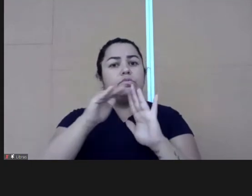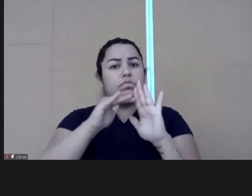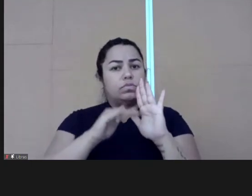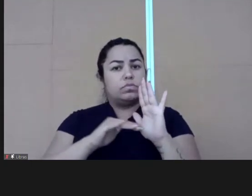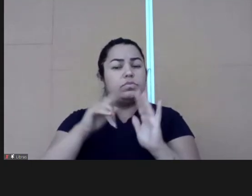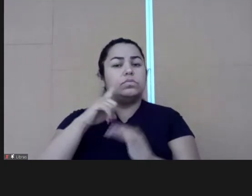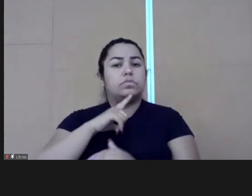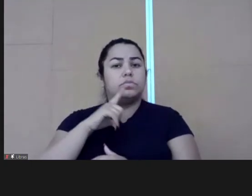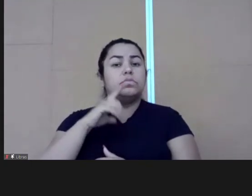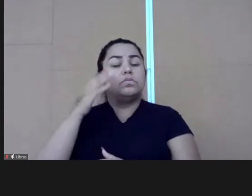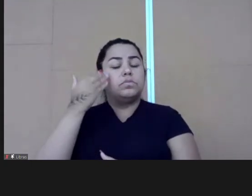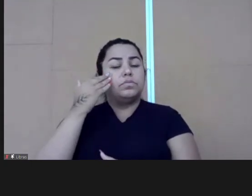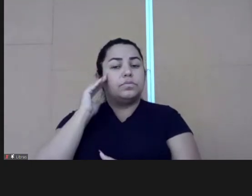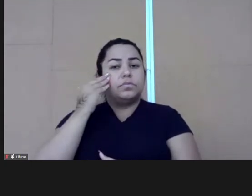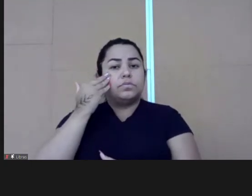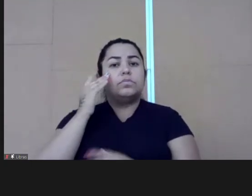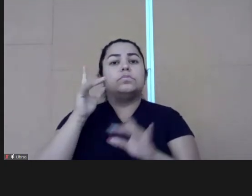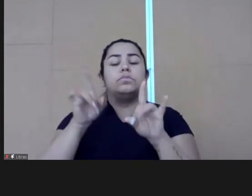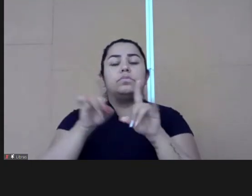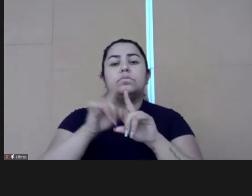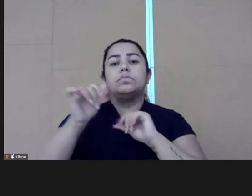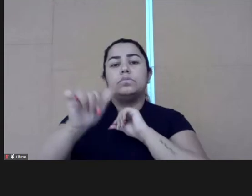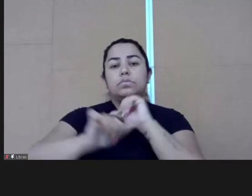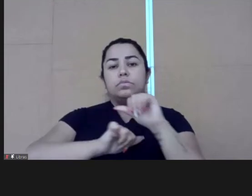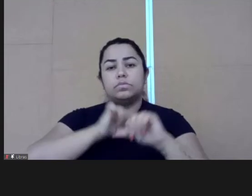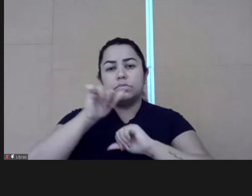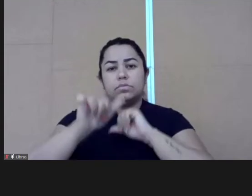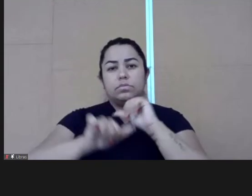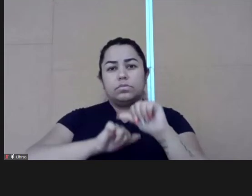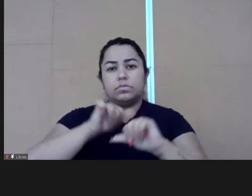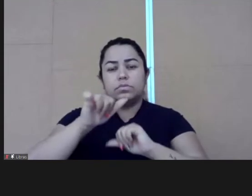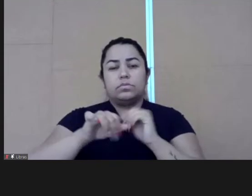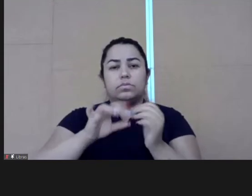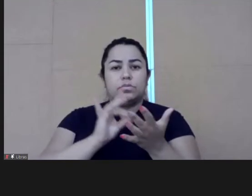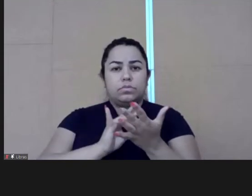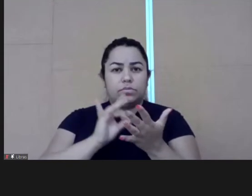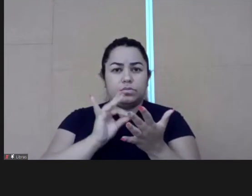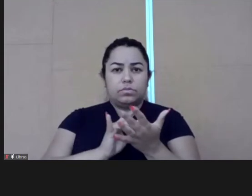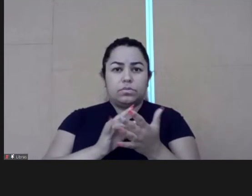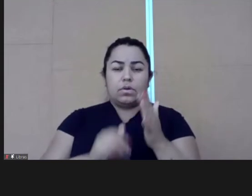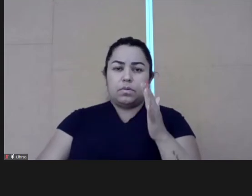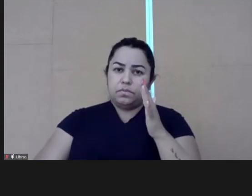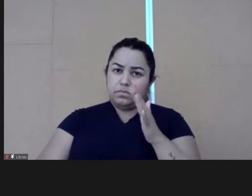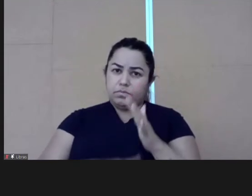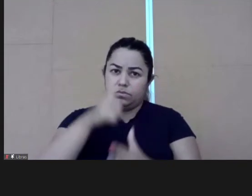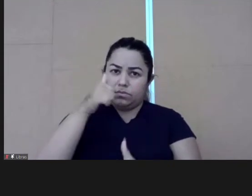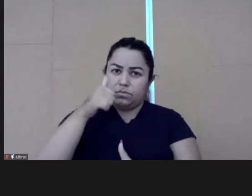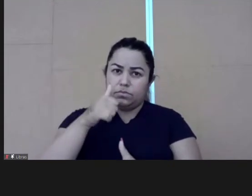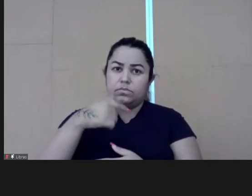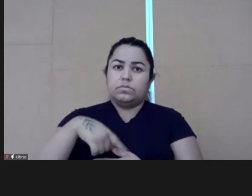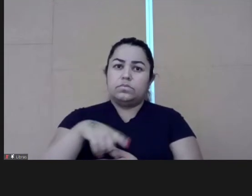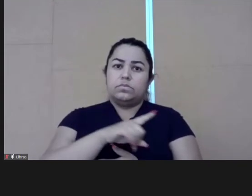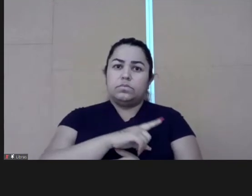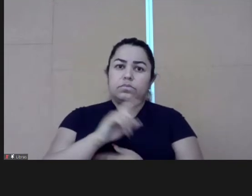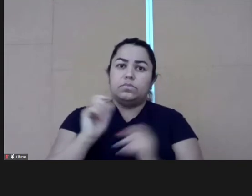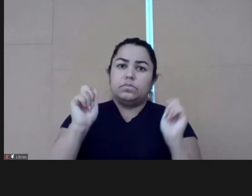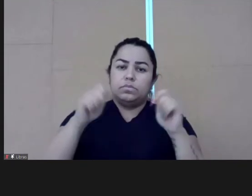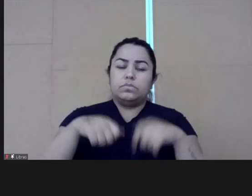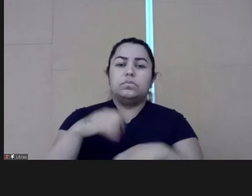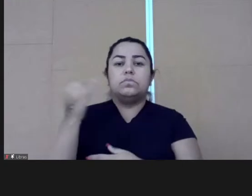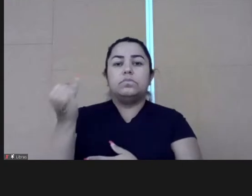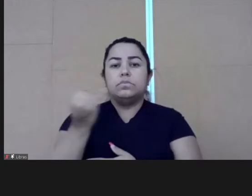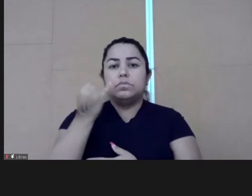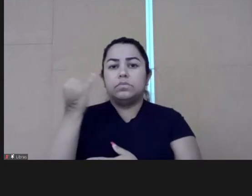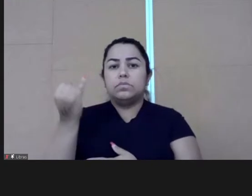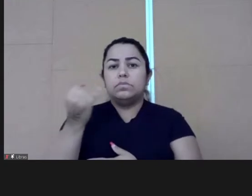points that are some levers to transform this reality. We need first